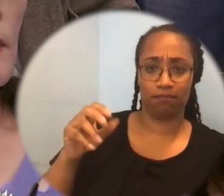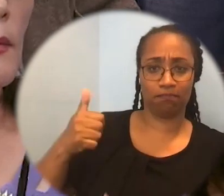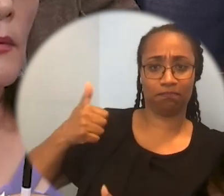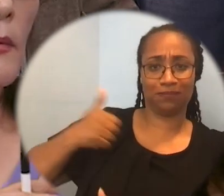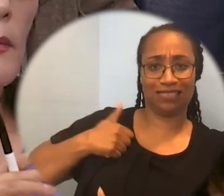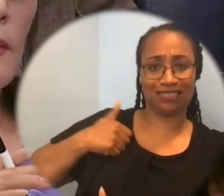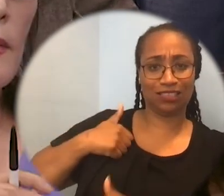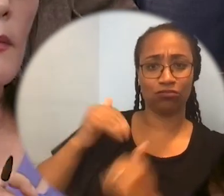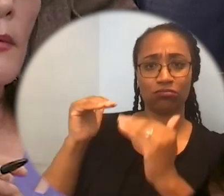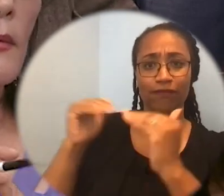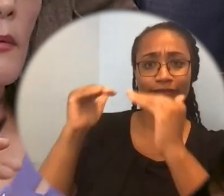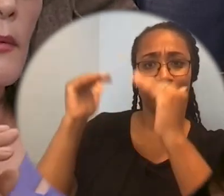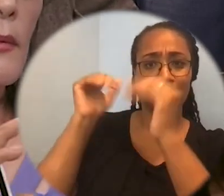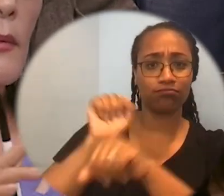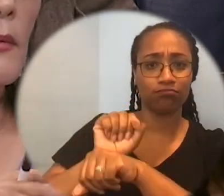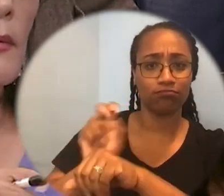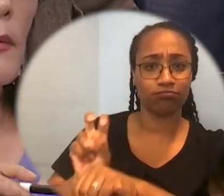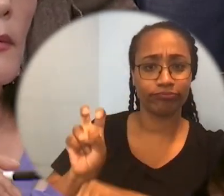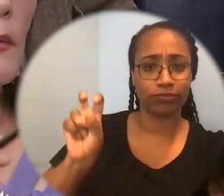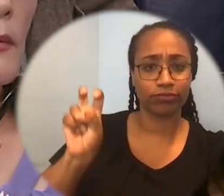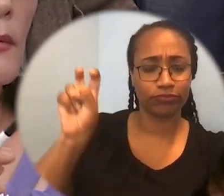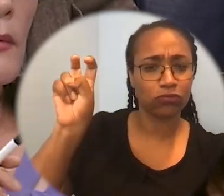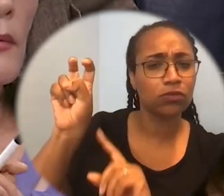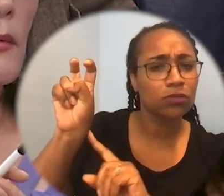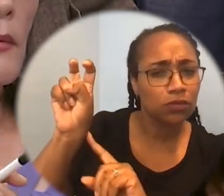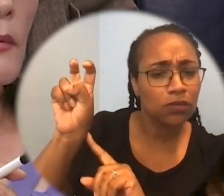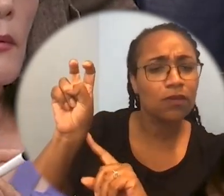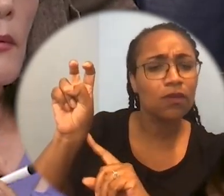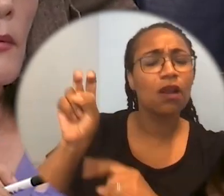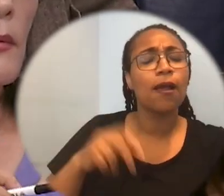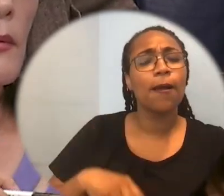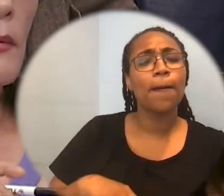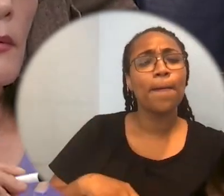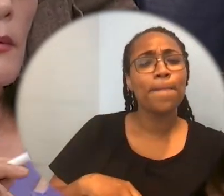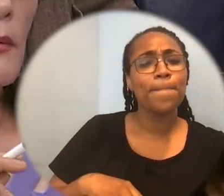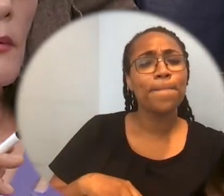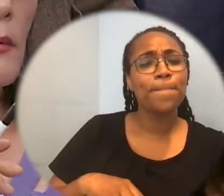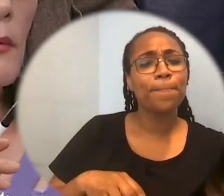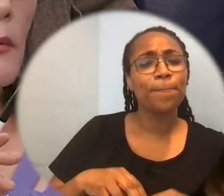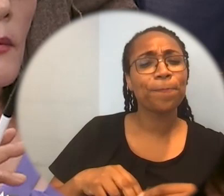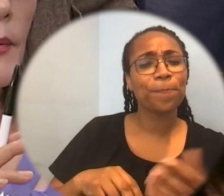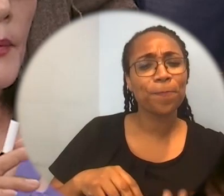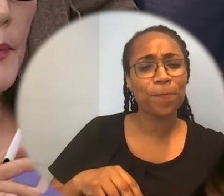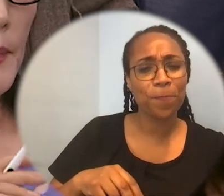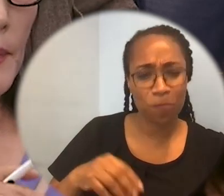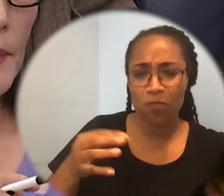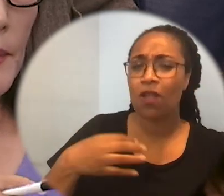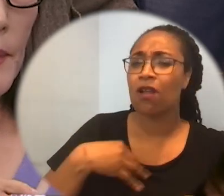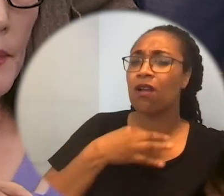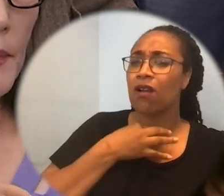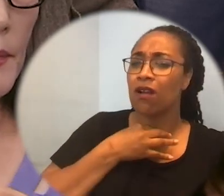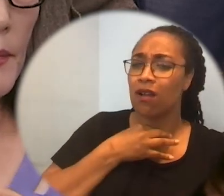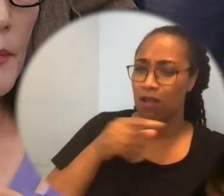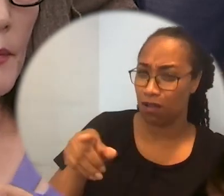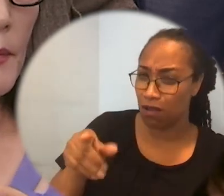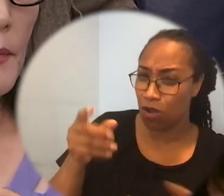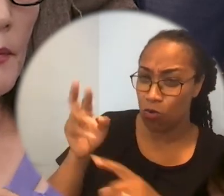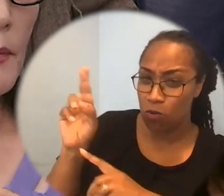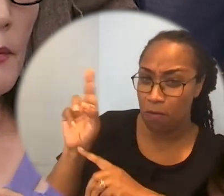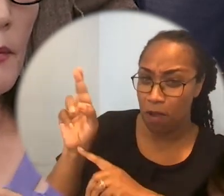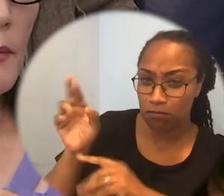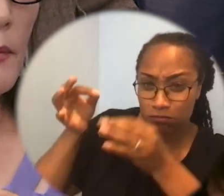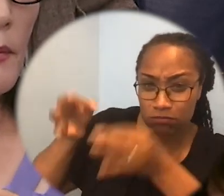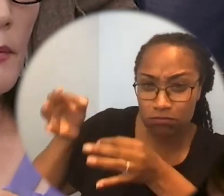saying that he is harming military readiness. On the flip side of that impasse, and this is something that Republican lawmakers have raised,